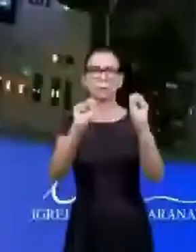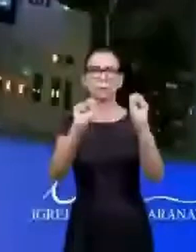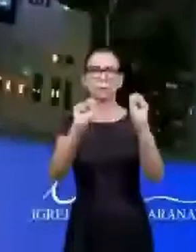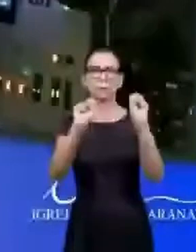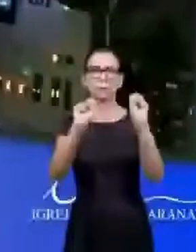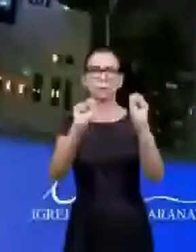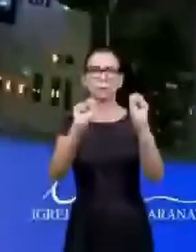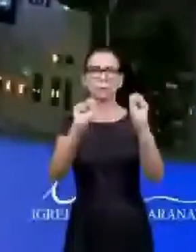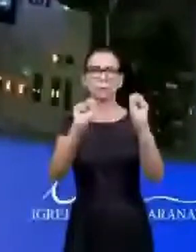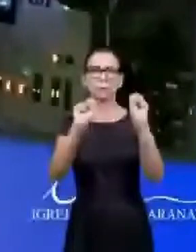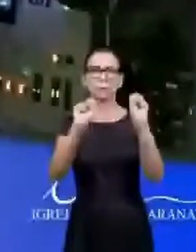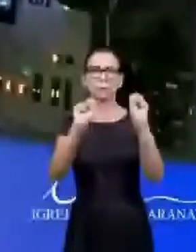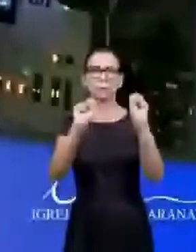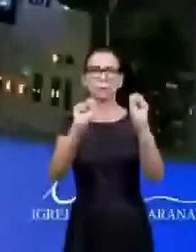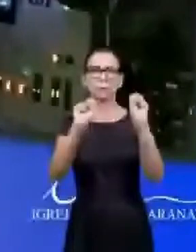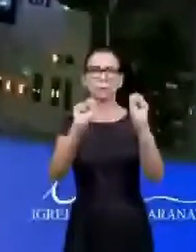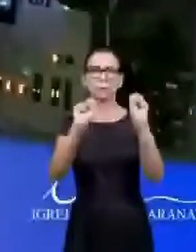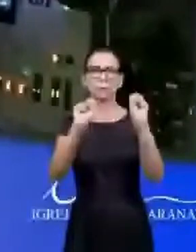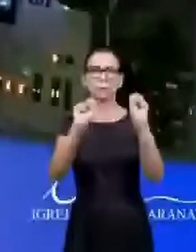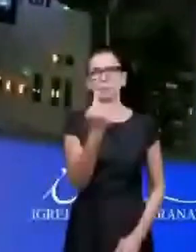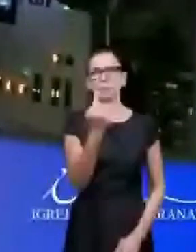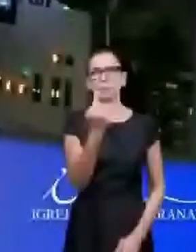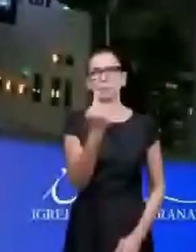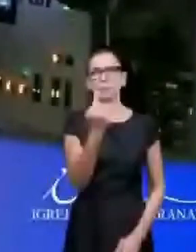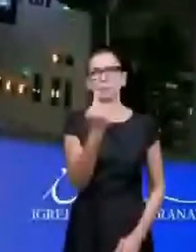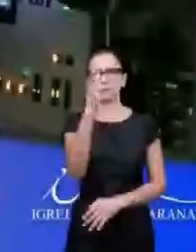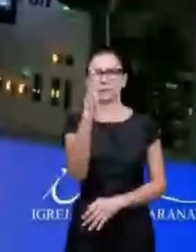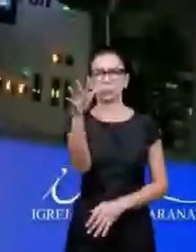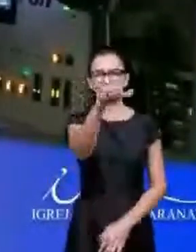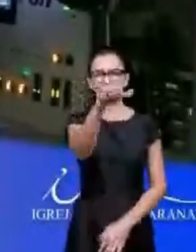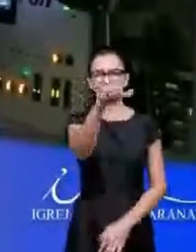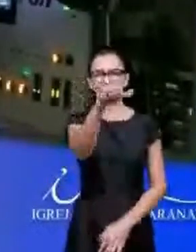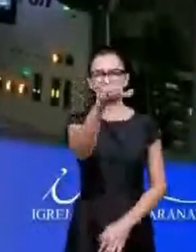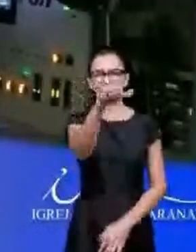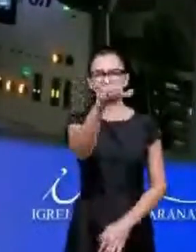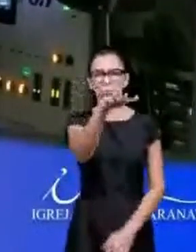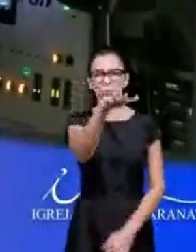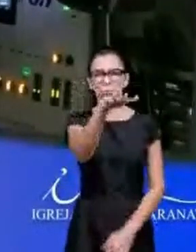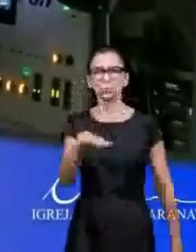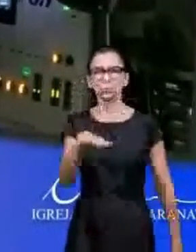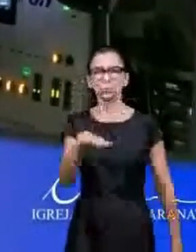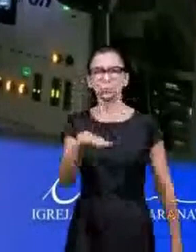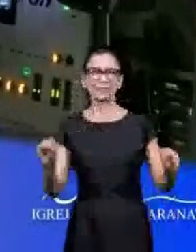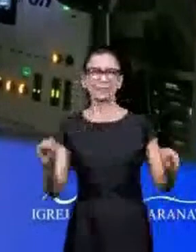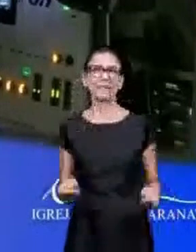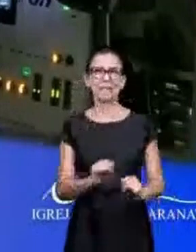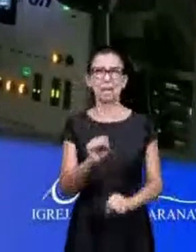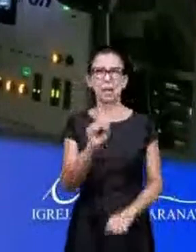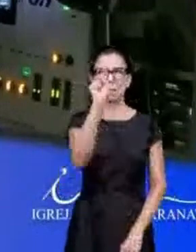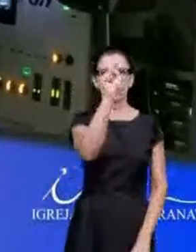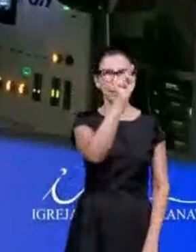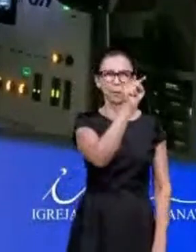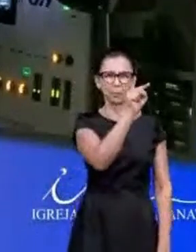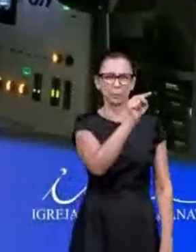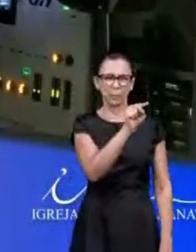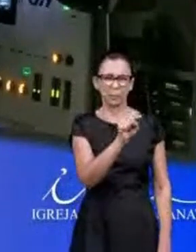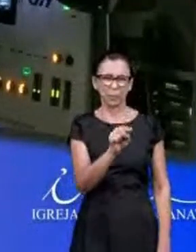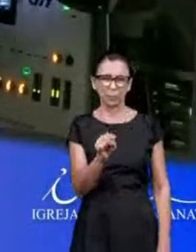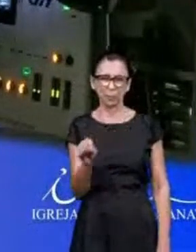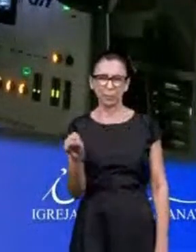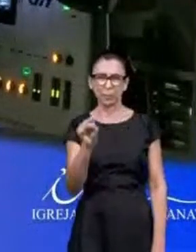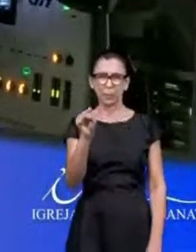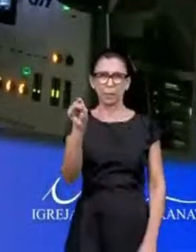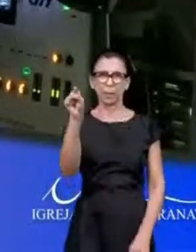church in Brazil that has a system with thousands of points throughout the country